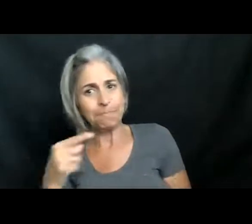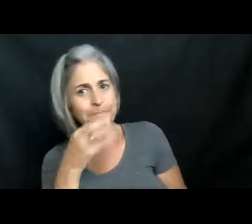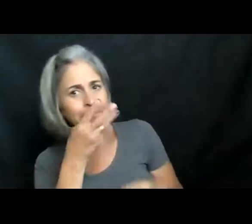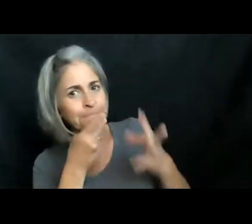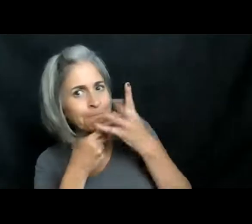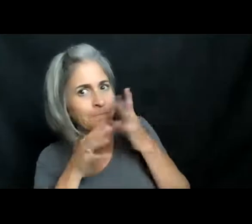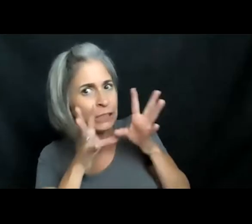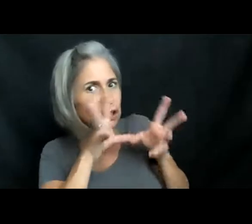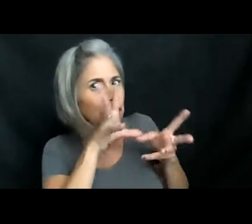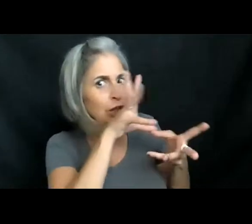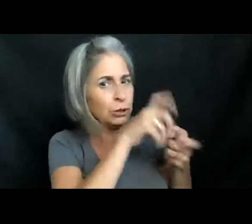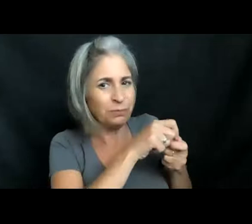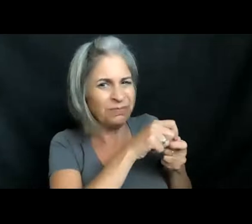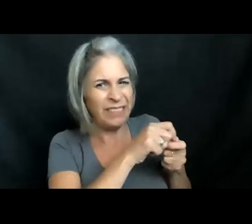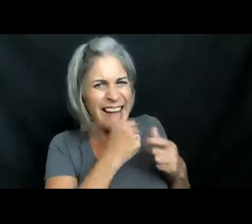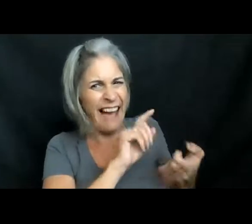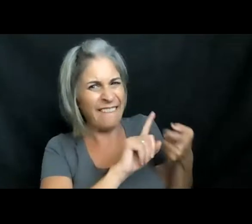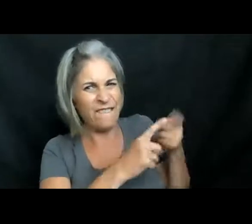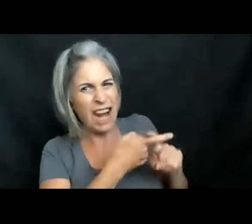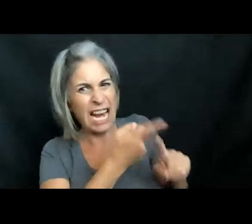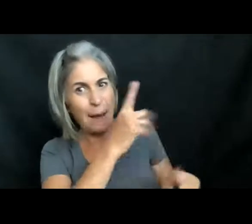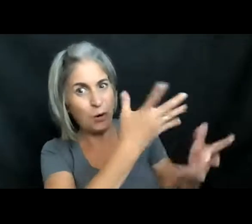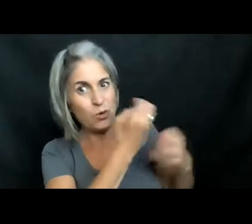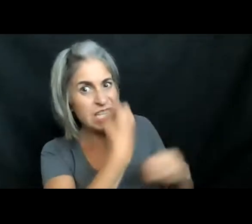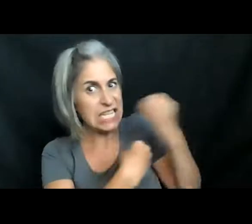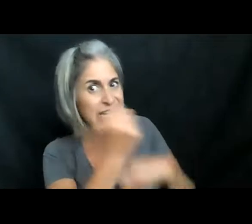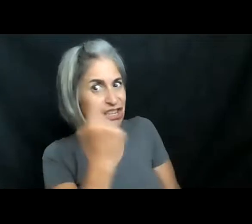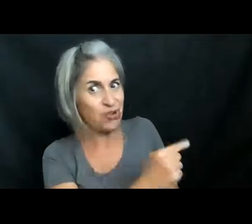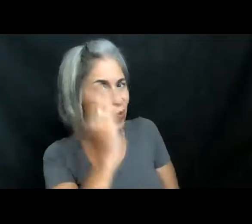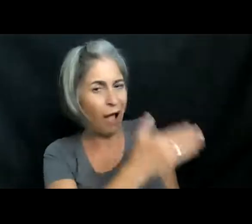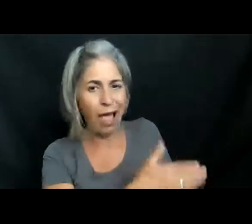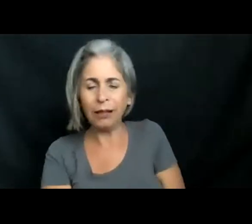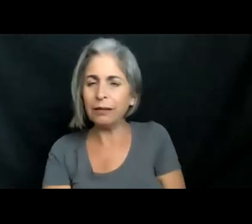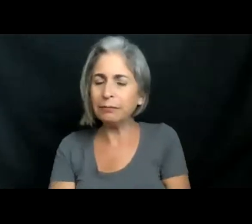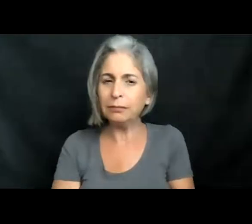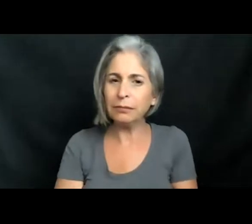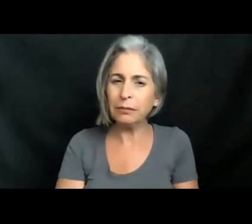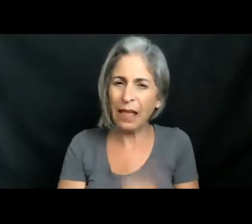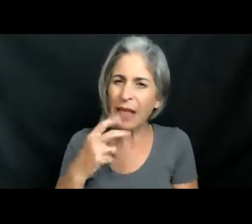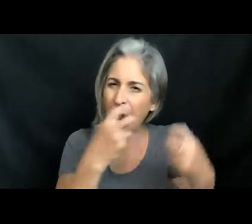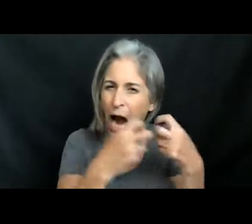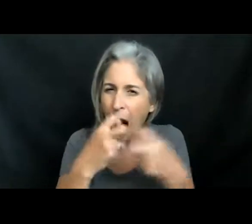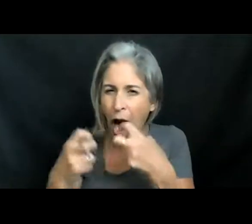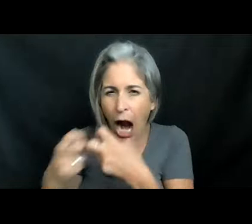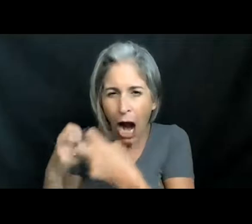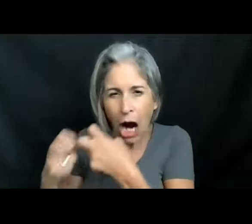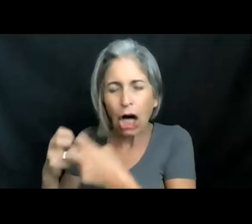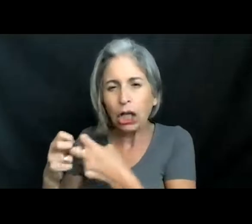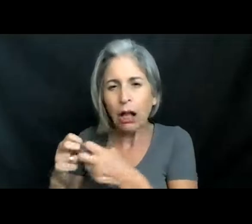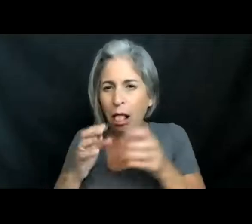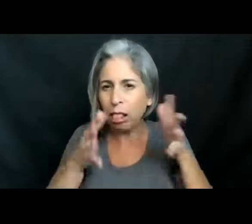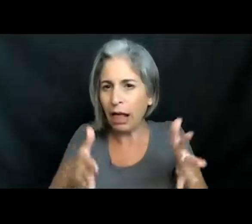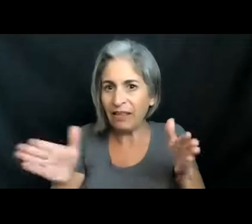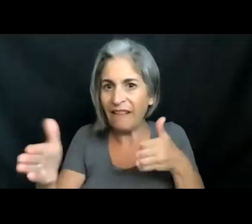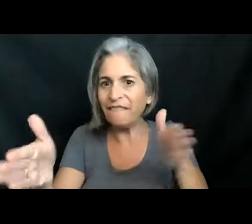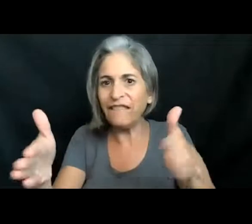a meal instead of a friend. There is some other hard bits, but I believe those are all remnants of the fish, which now